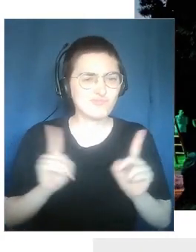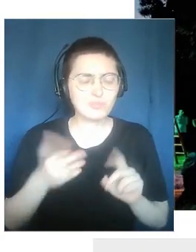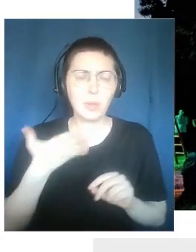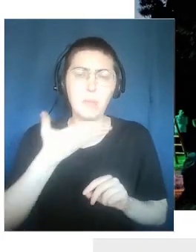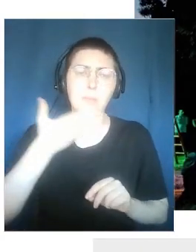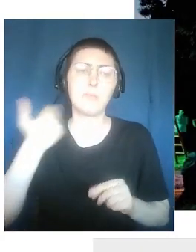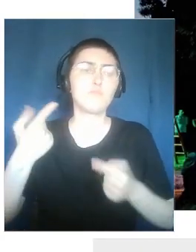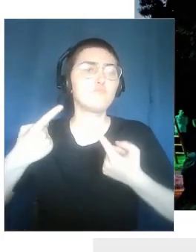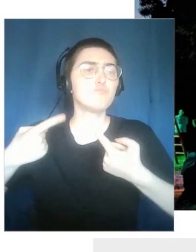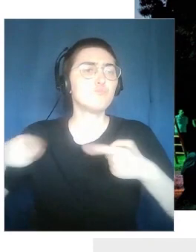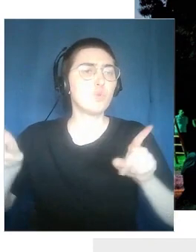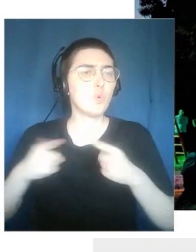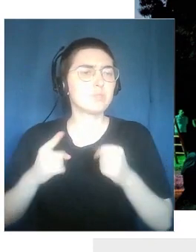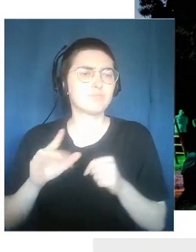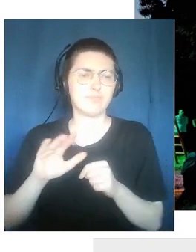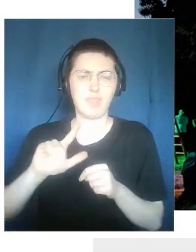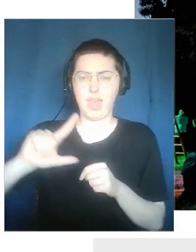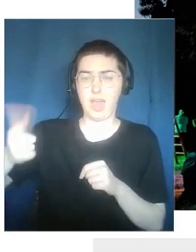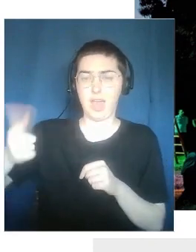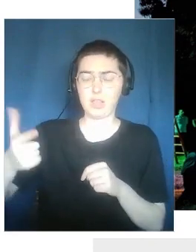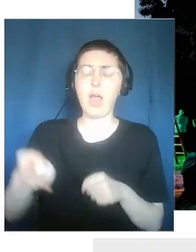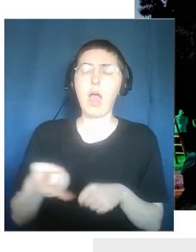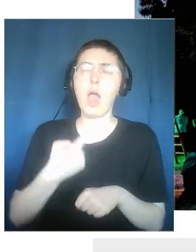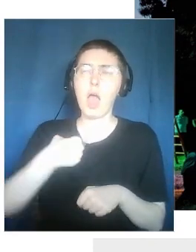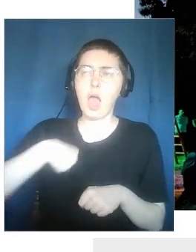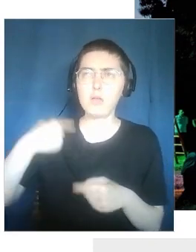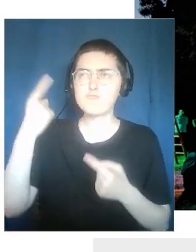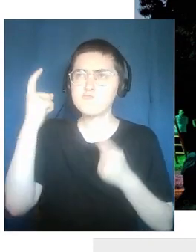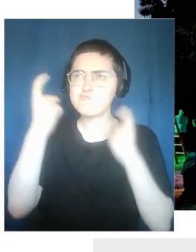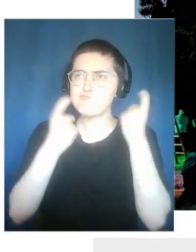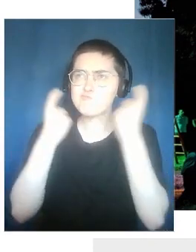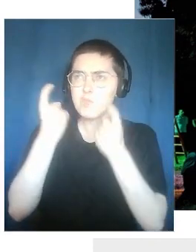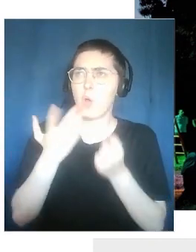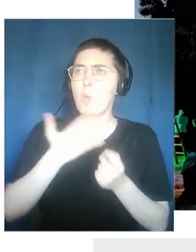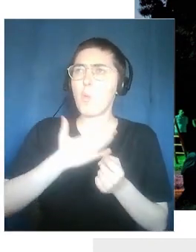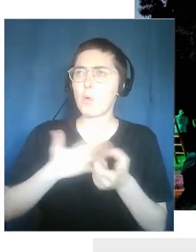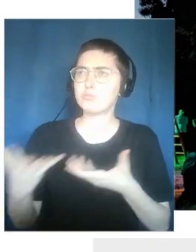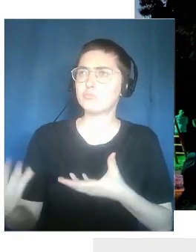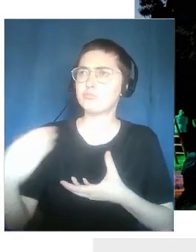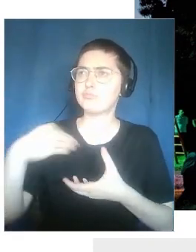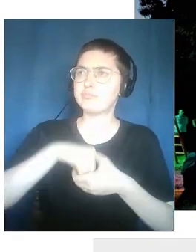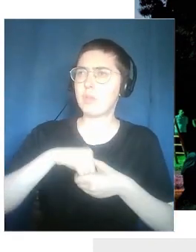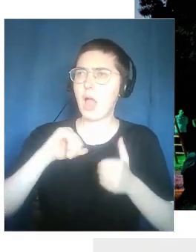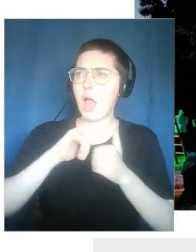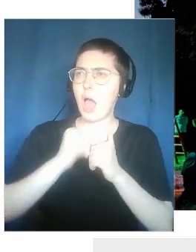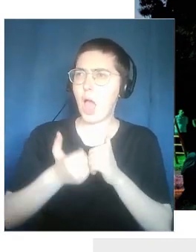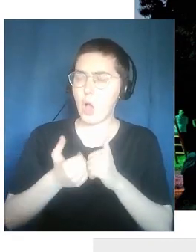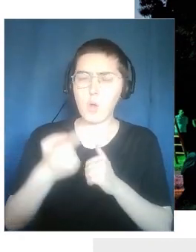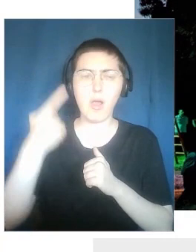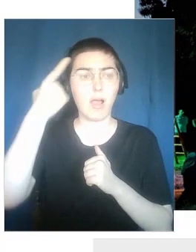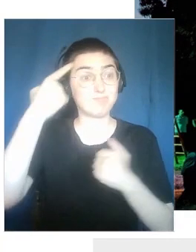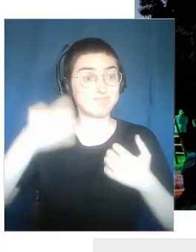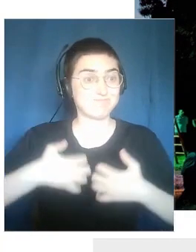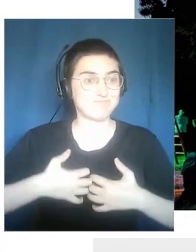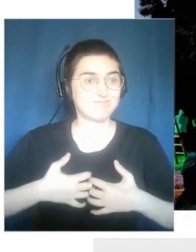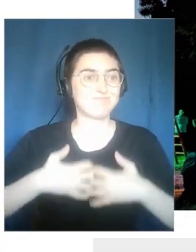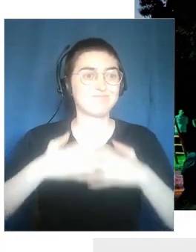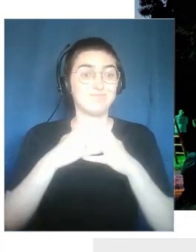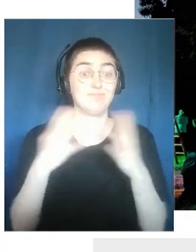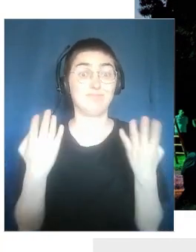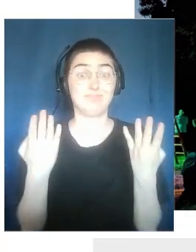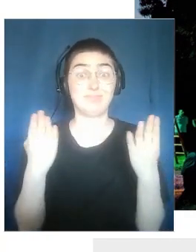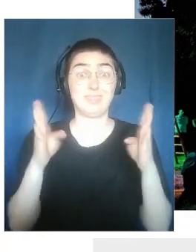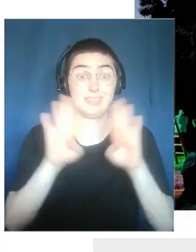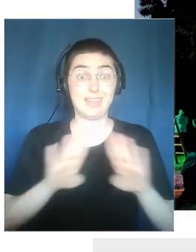as they do with music. We create with a nice group, nice working group,